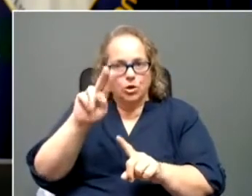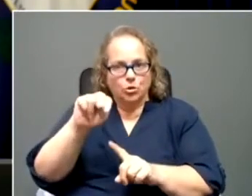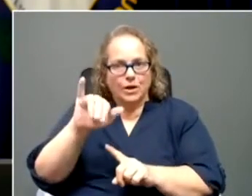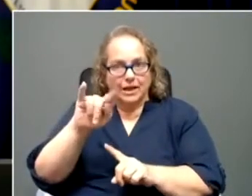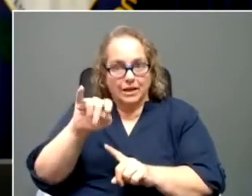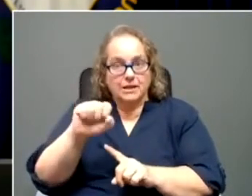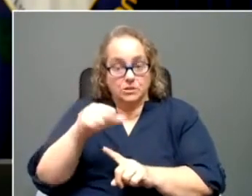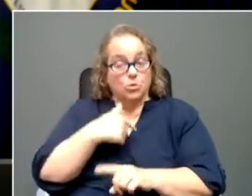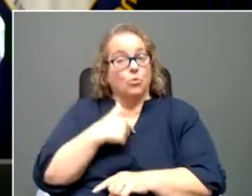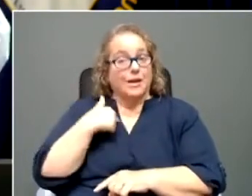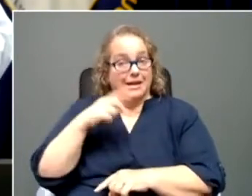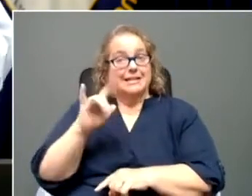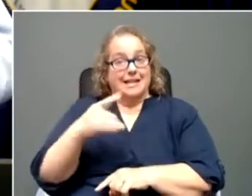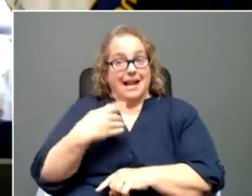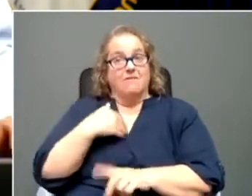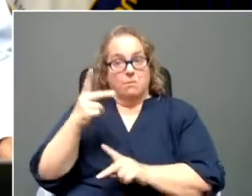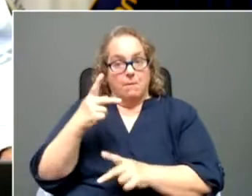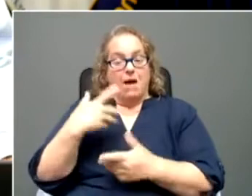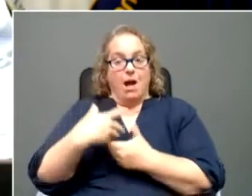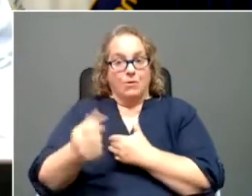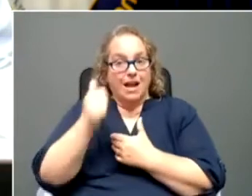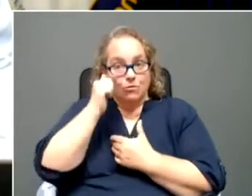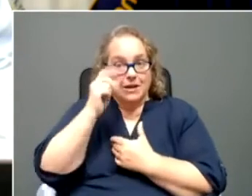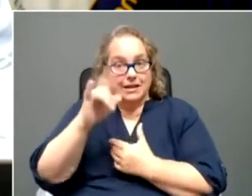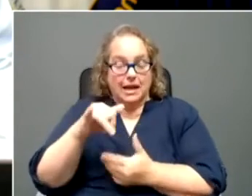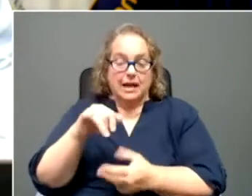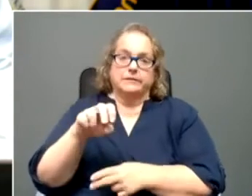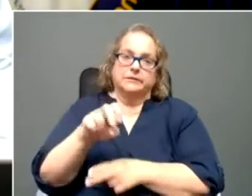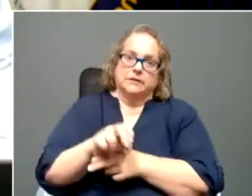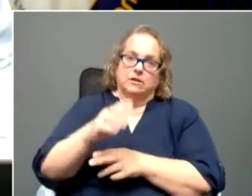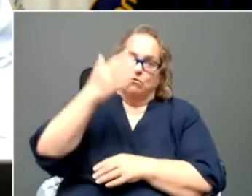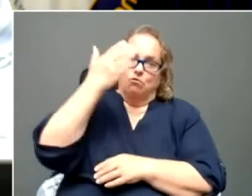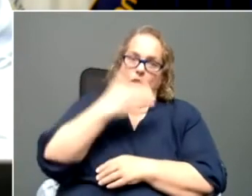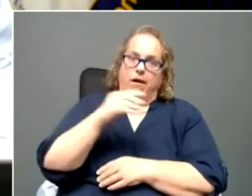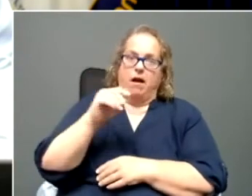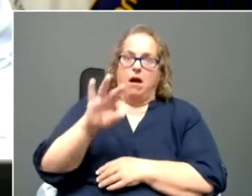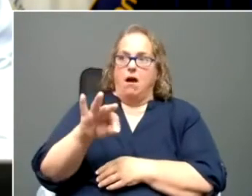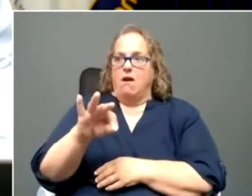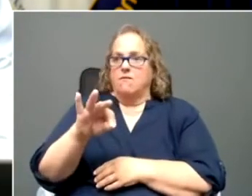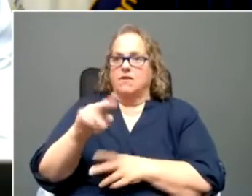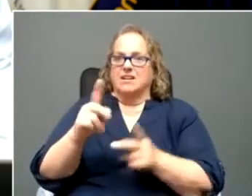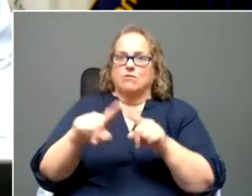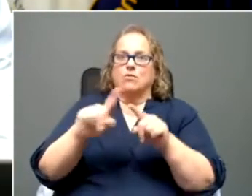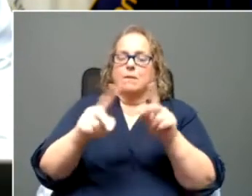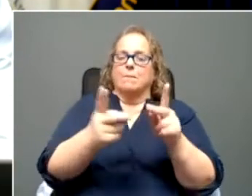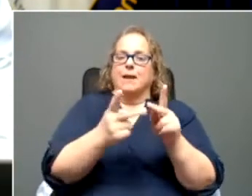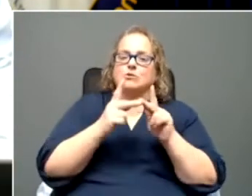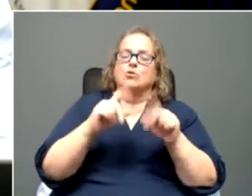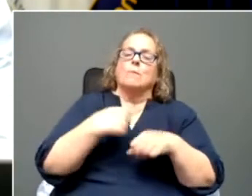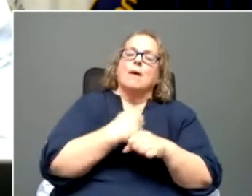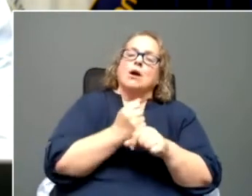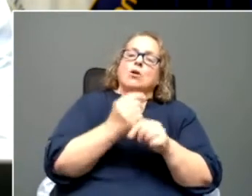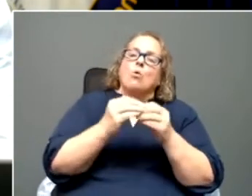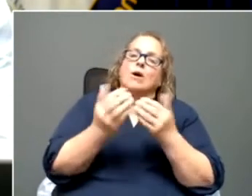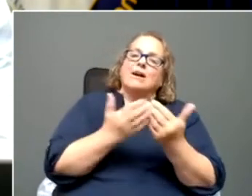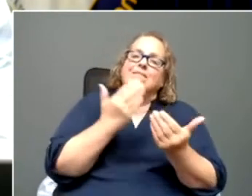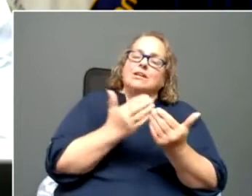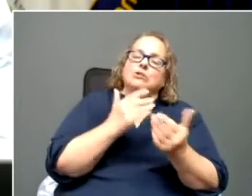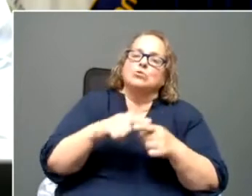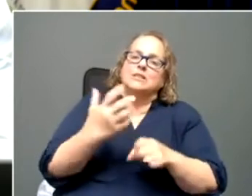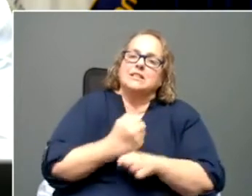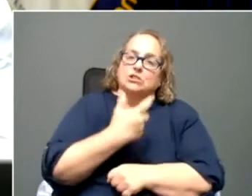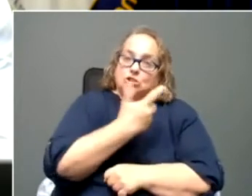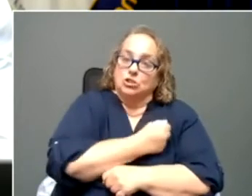were out there every day setting up in front of of places to make it really convenient. We do need